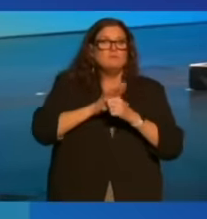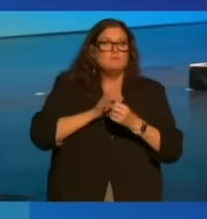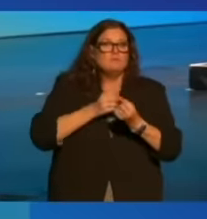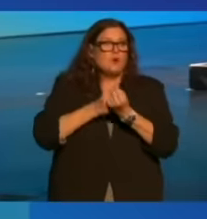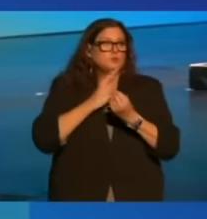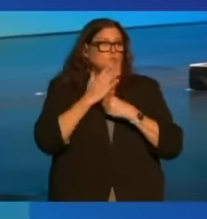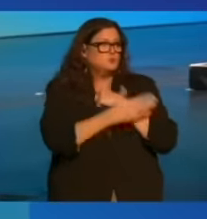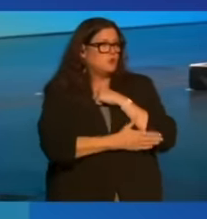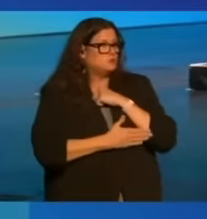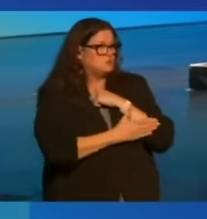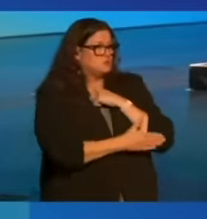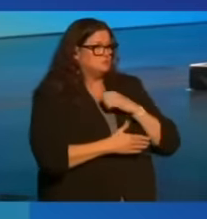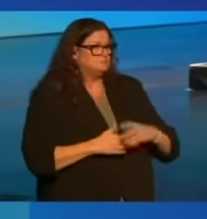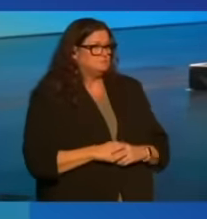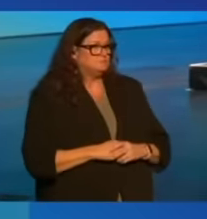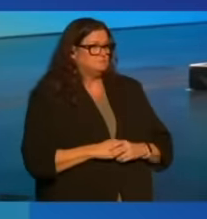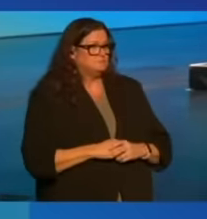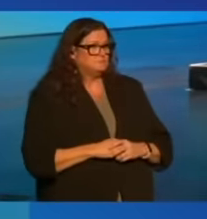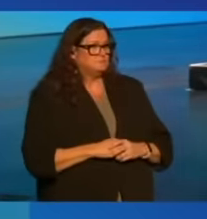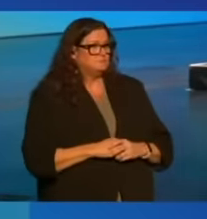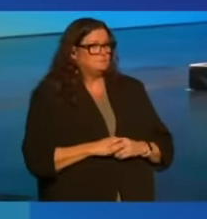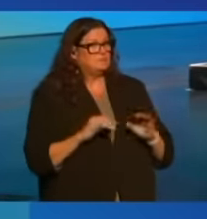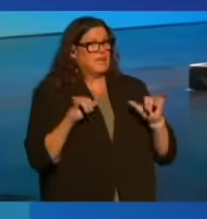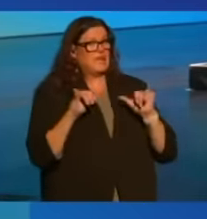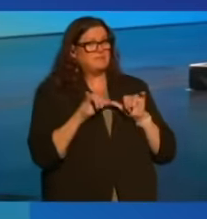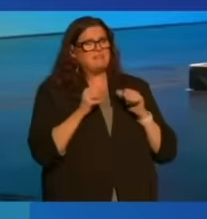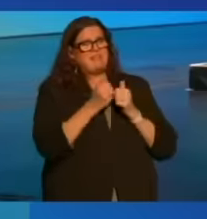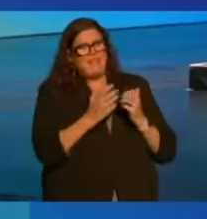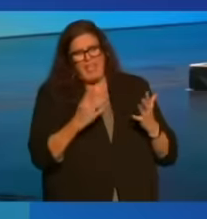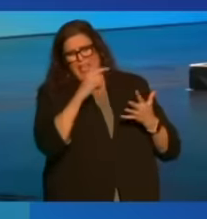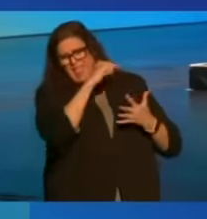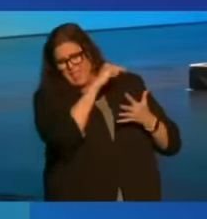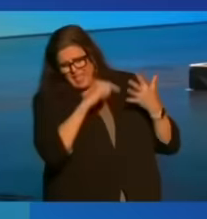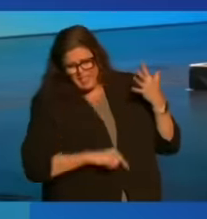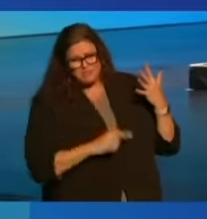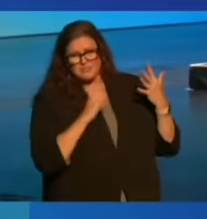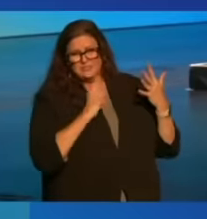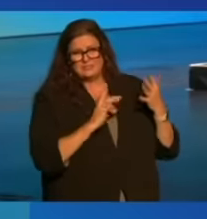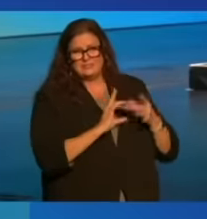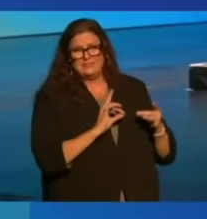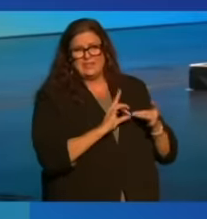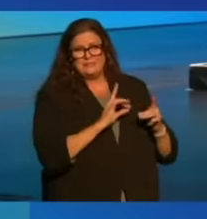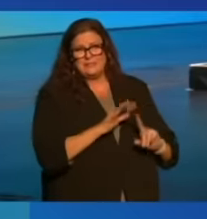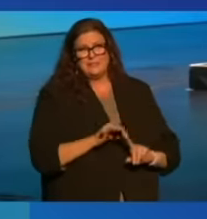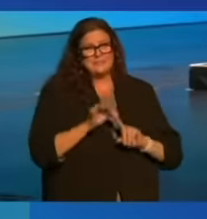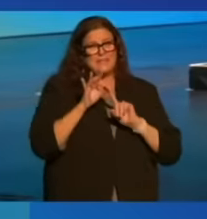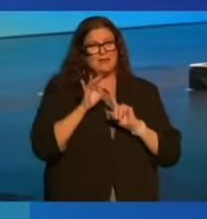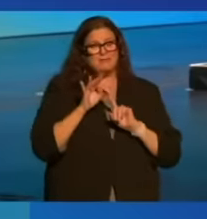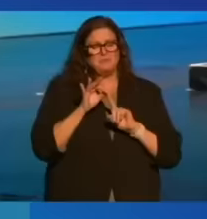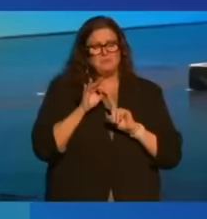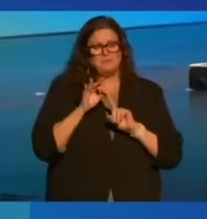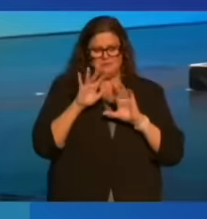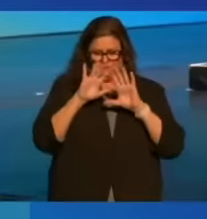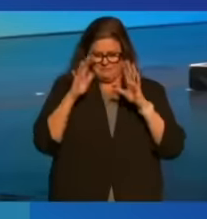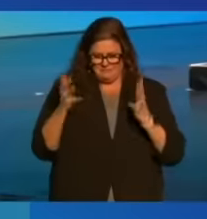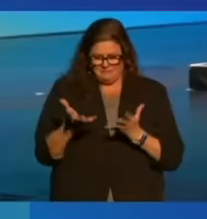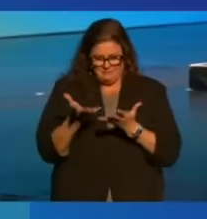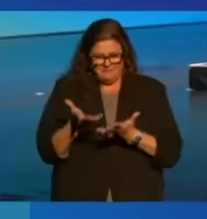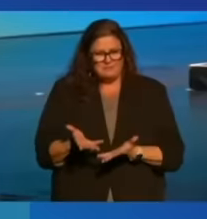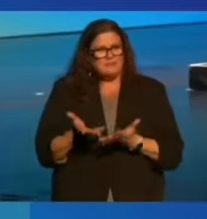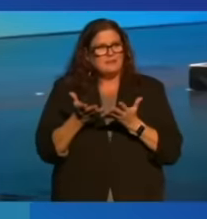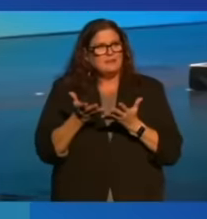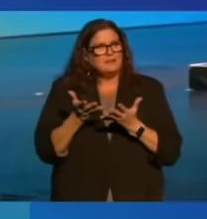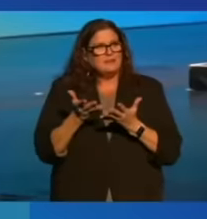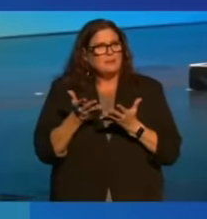to country. It measures everything, he says, except that which makes